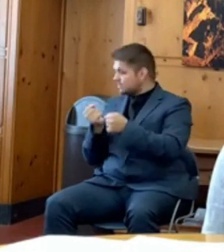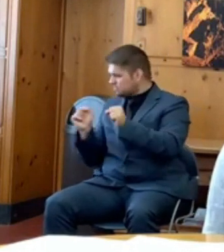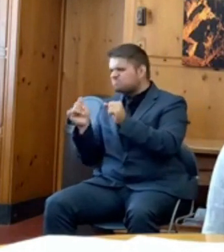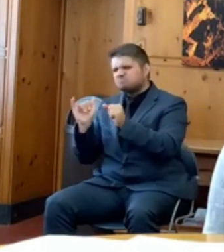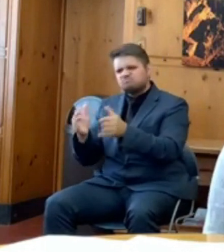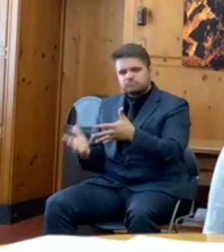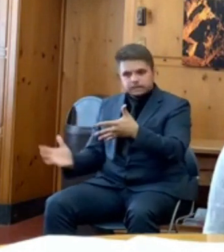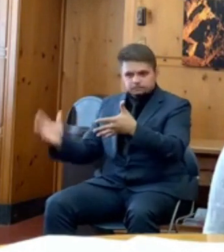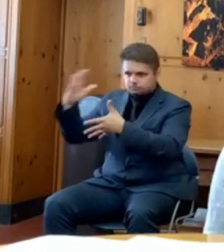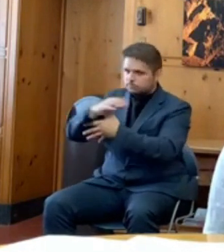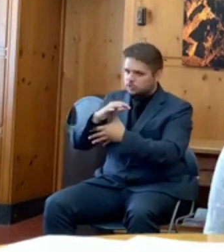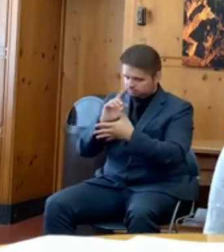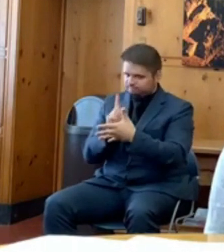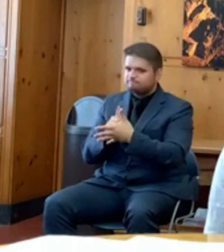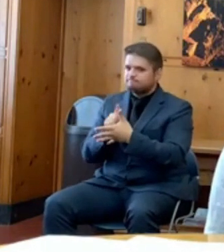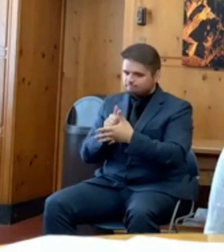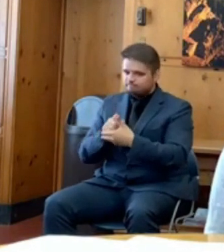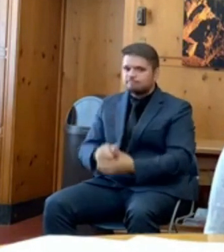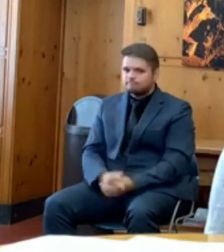universities and community colleges.